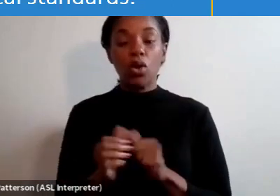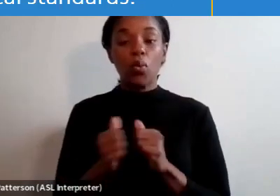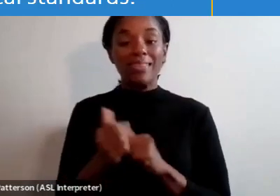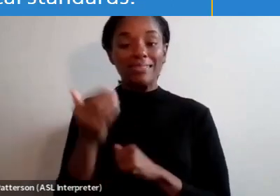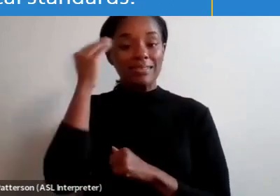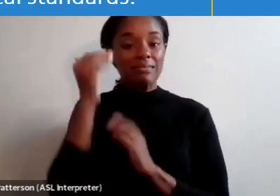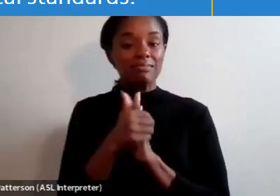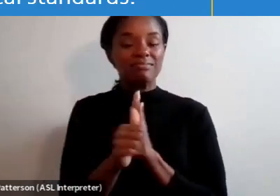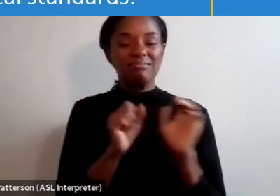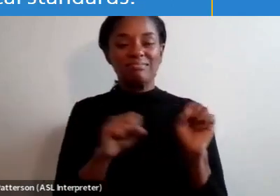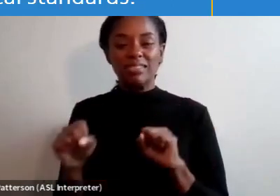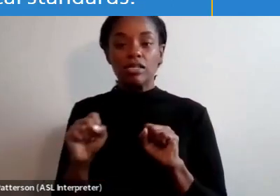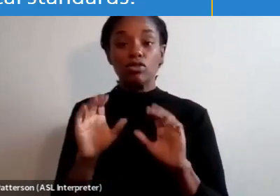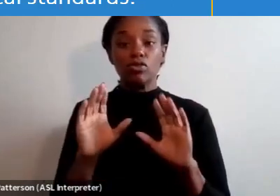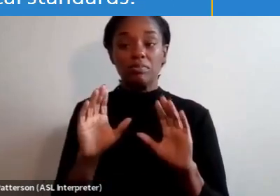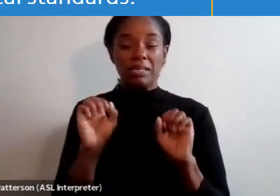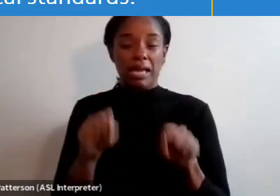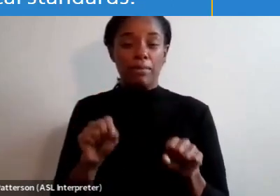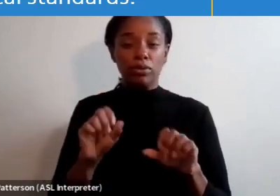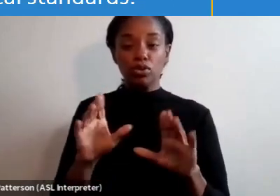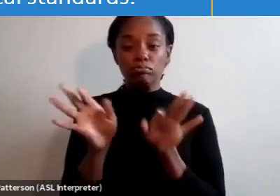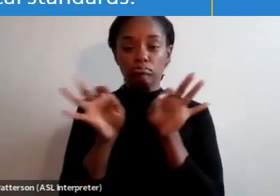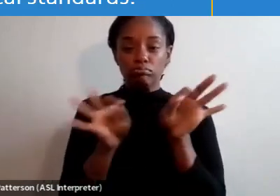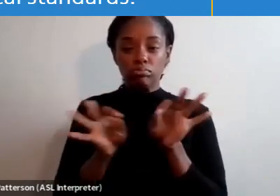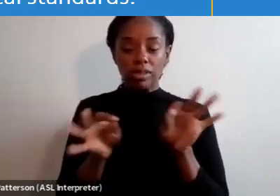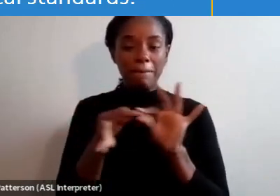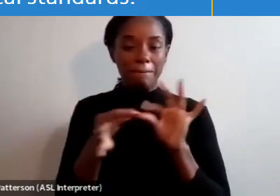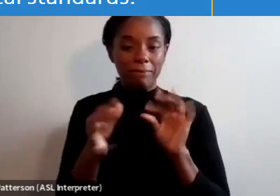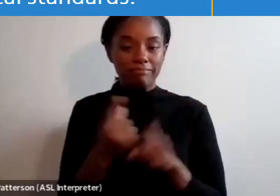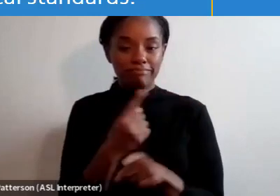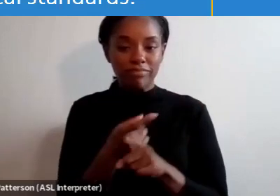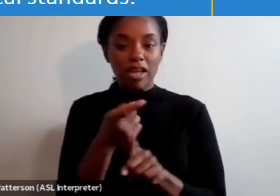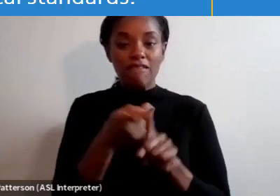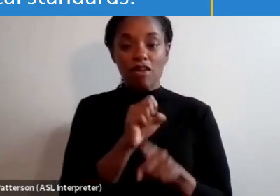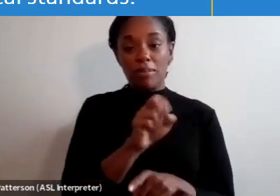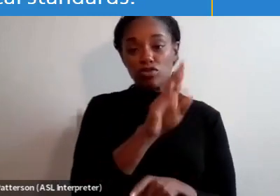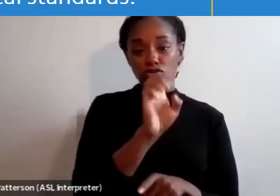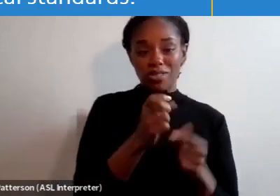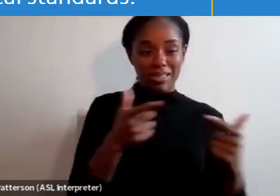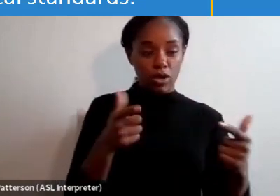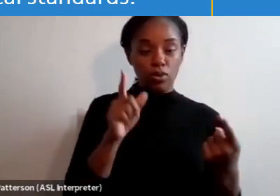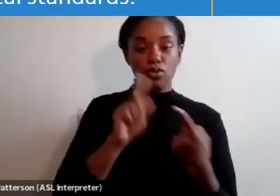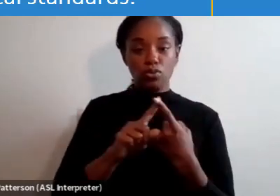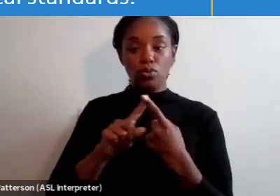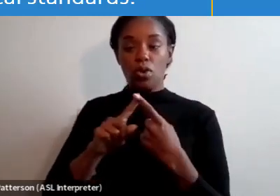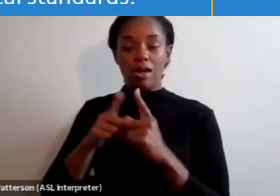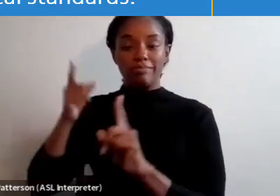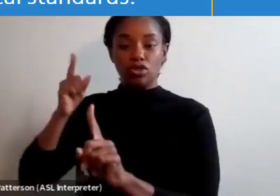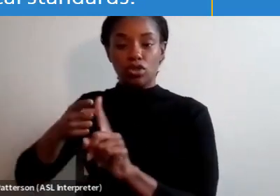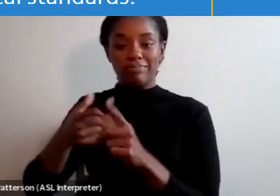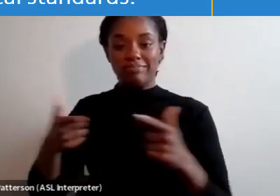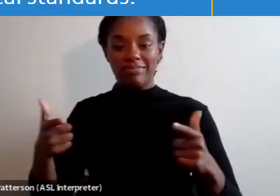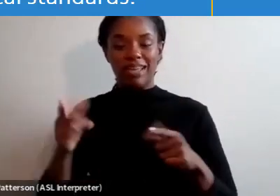ability required to relay messages accurately, from a source language to a target language, in a culturally competent manner,